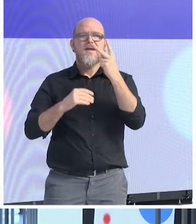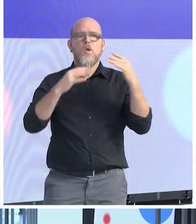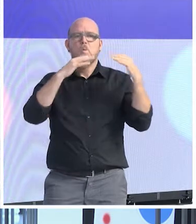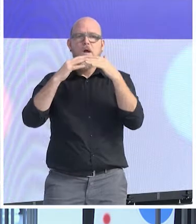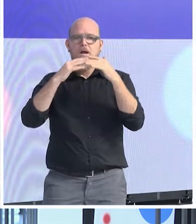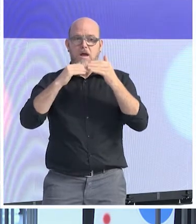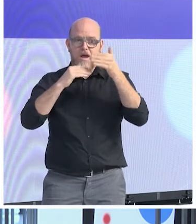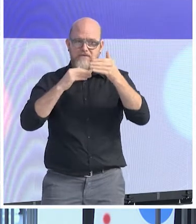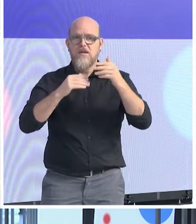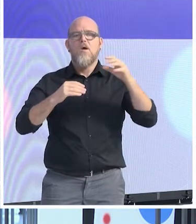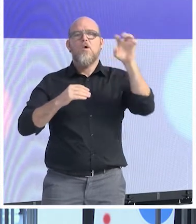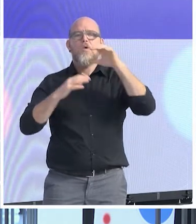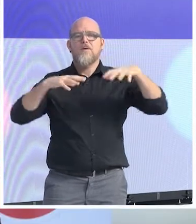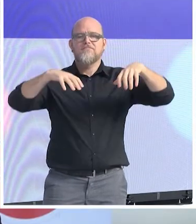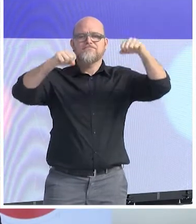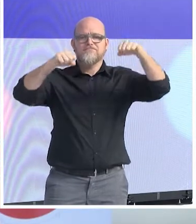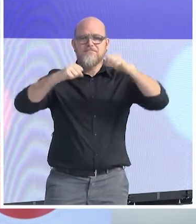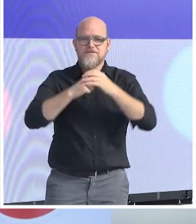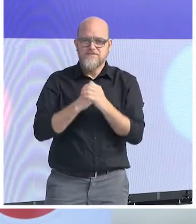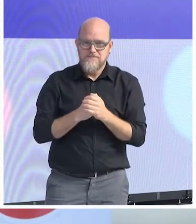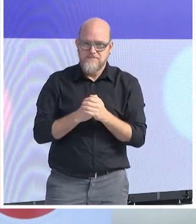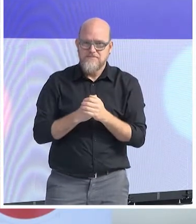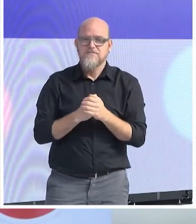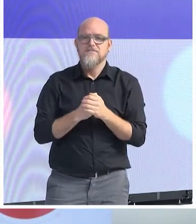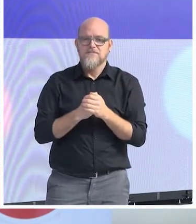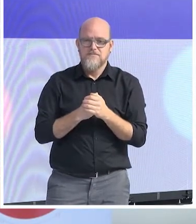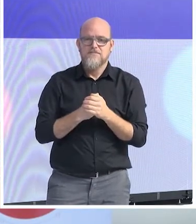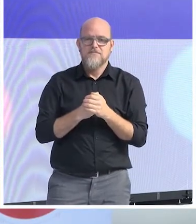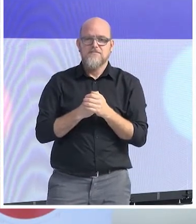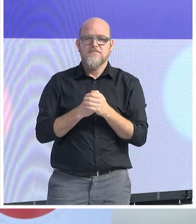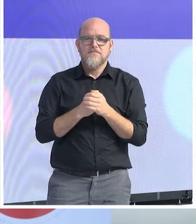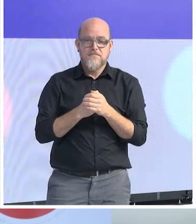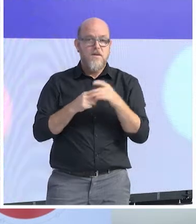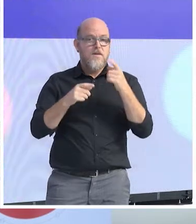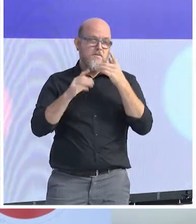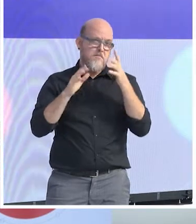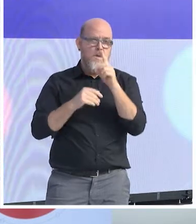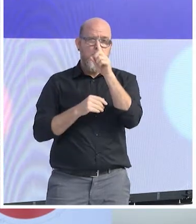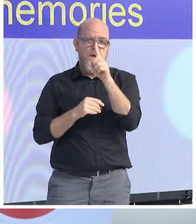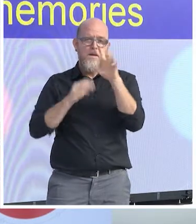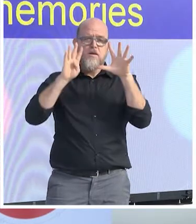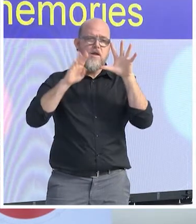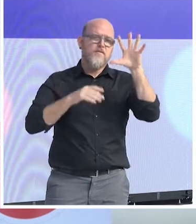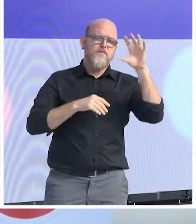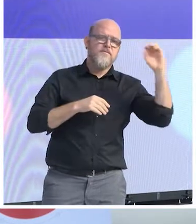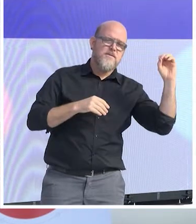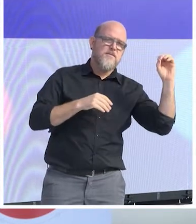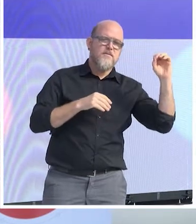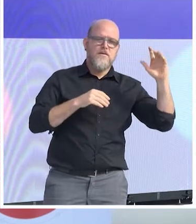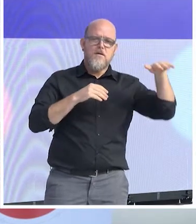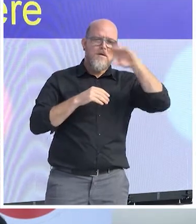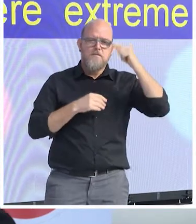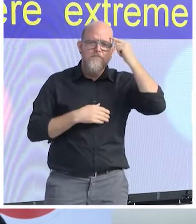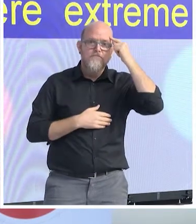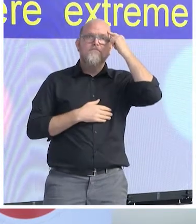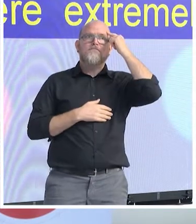the 20th century, because the memories of the World War II were extremely strong. They